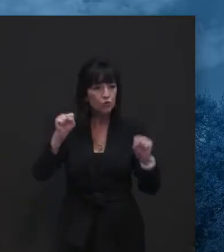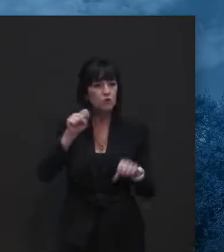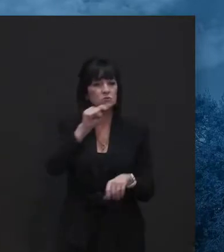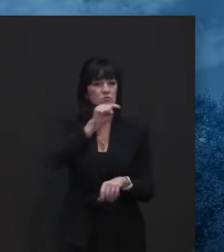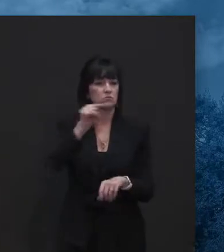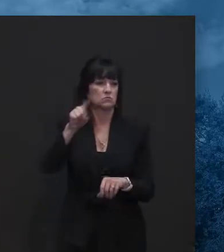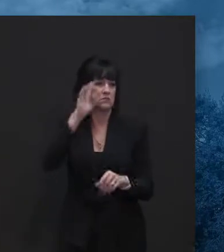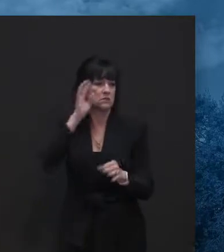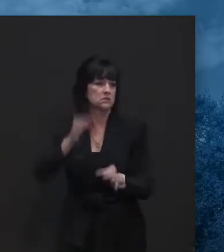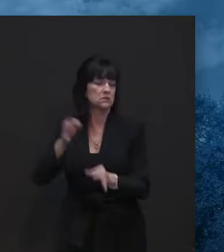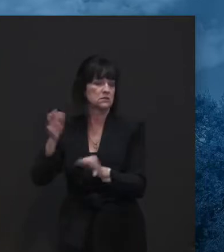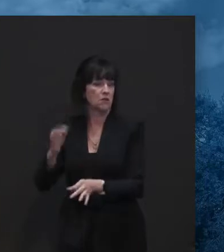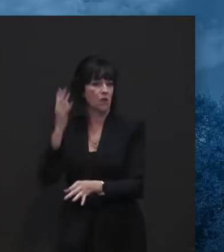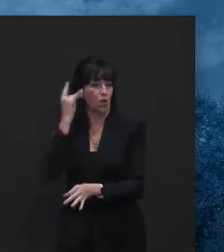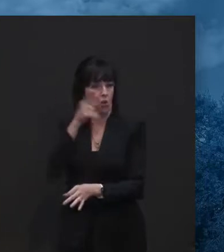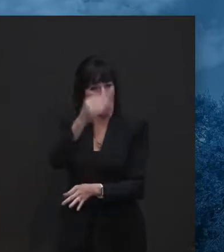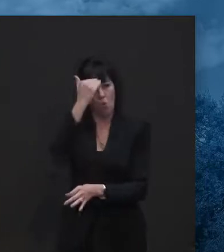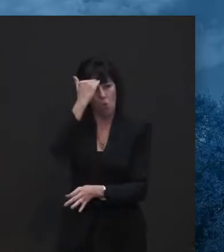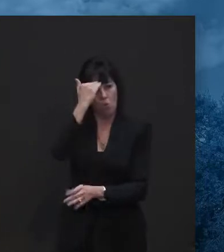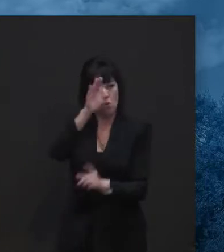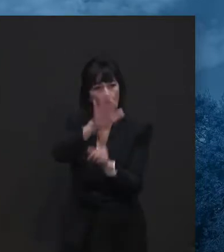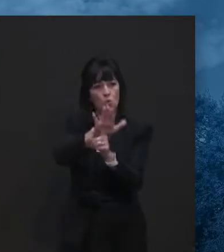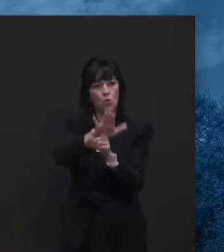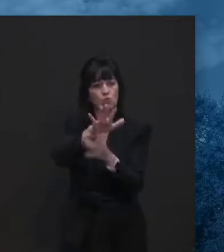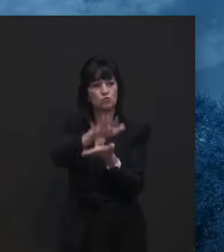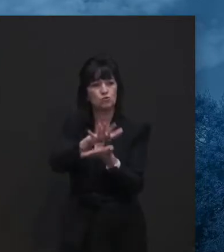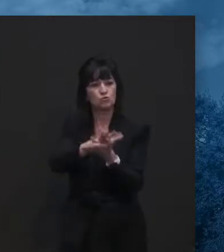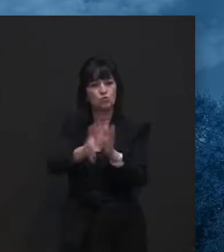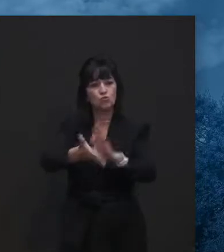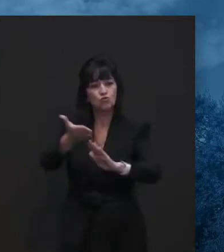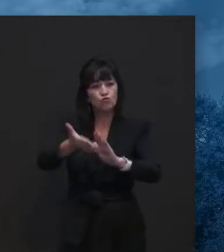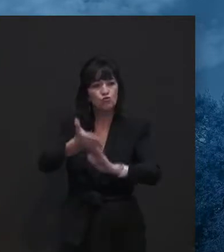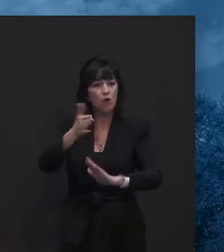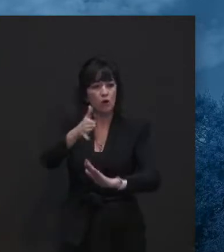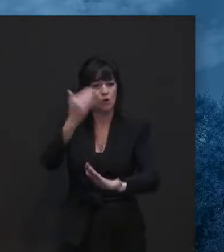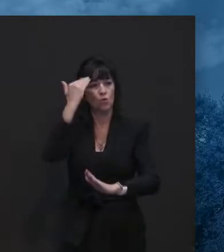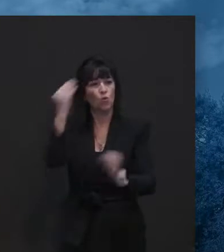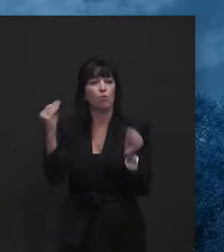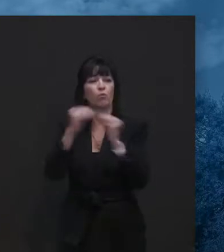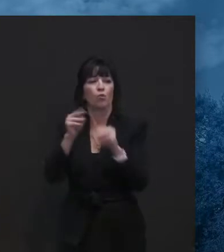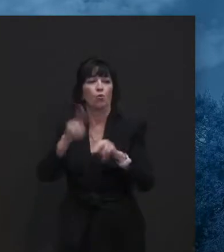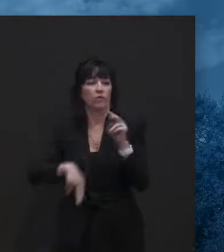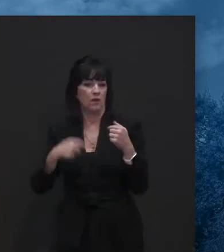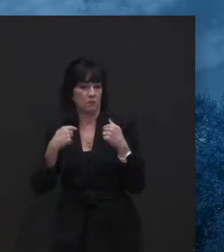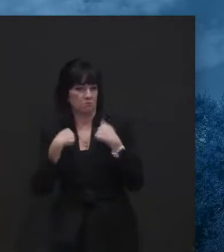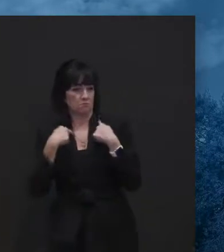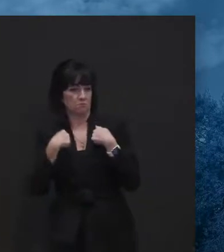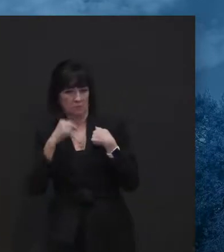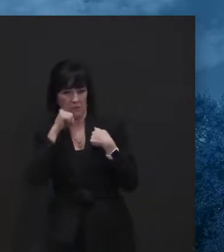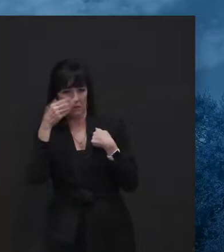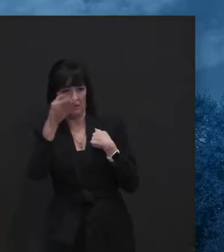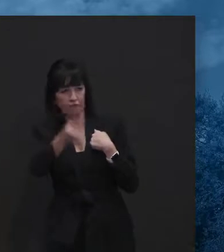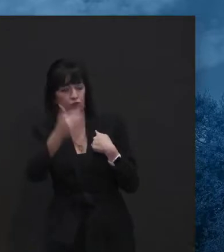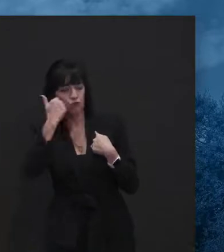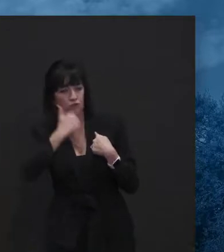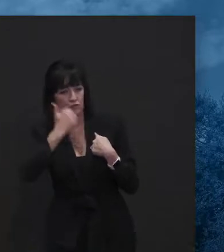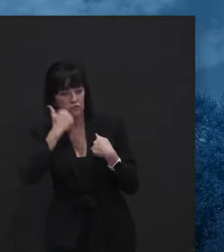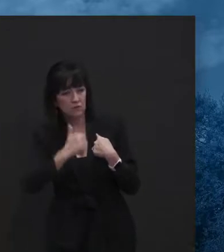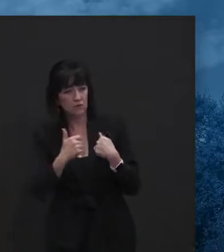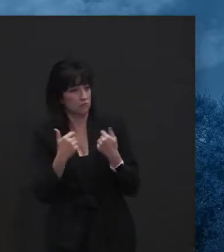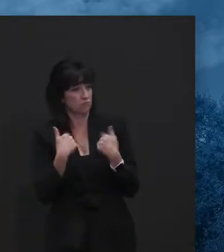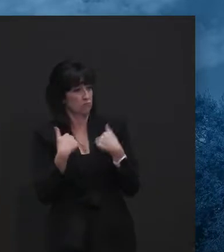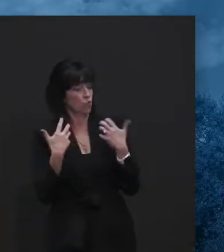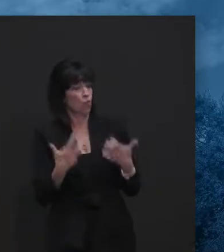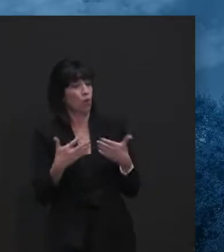they can and can, cannot do. Uh, we are trying as hard as we can to give the best public health advice